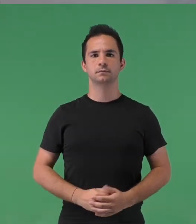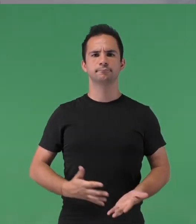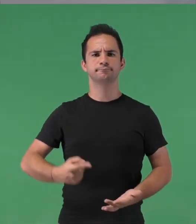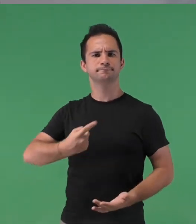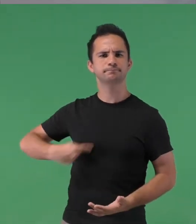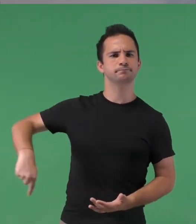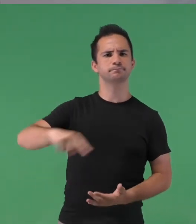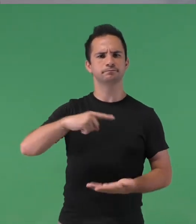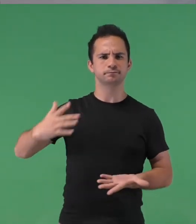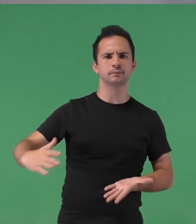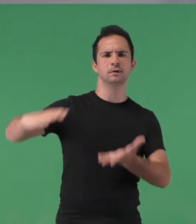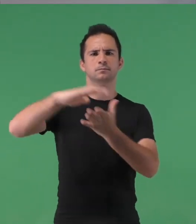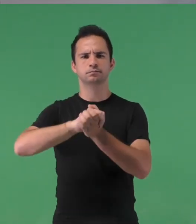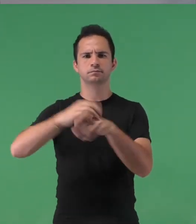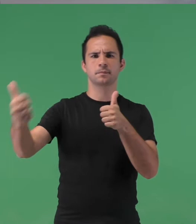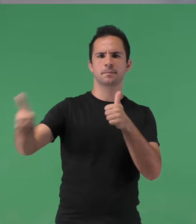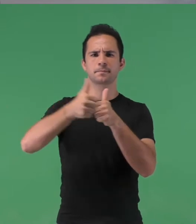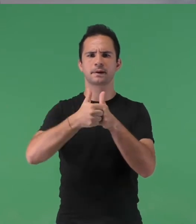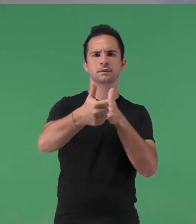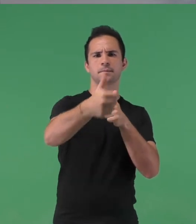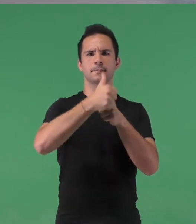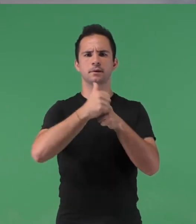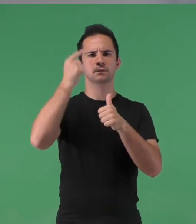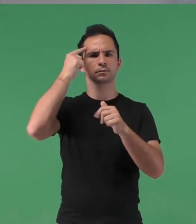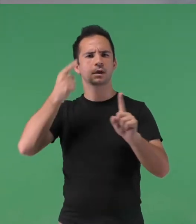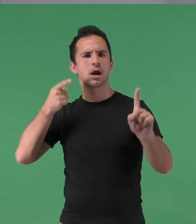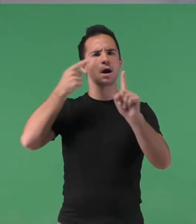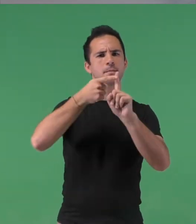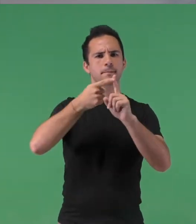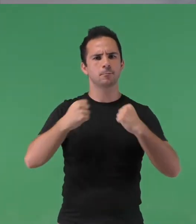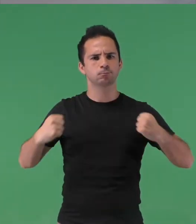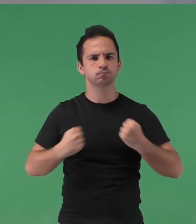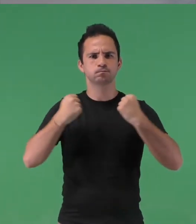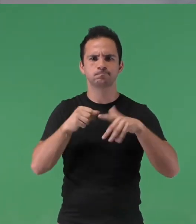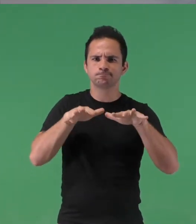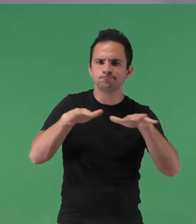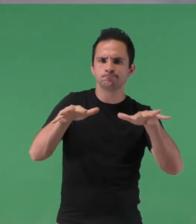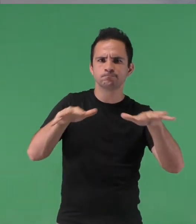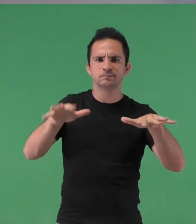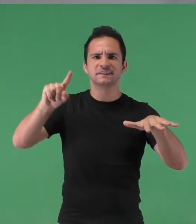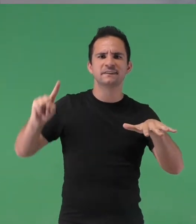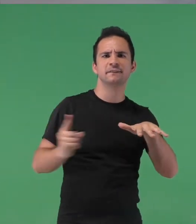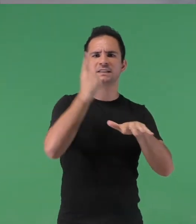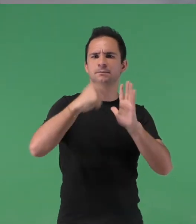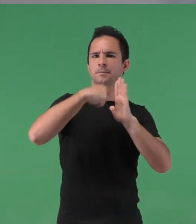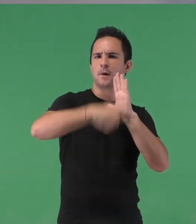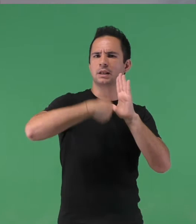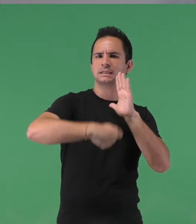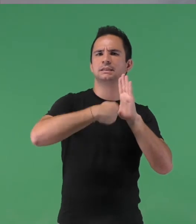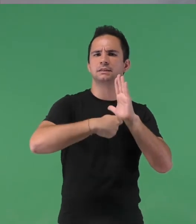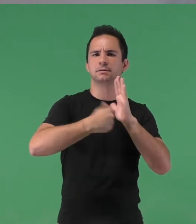we made partnerships for the promotion of our first project we participated in competitions and we also got rewarded in the way